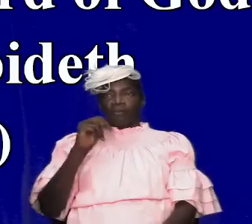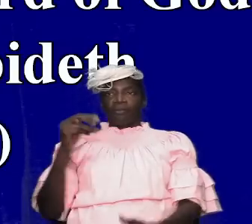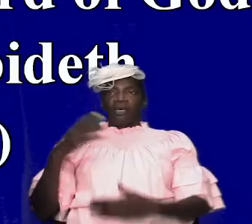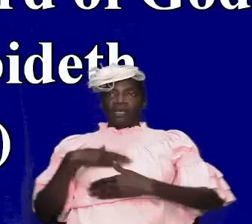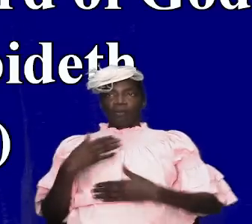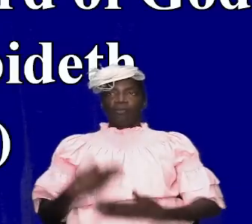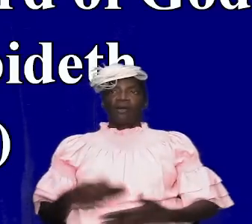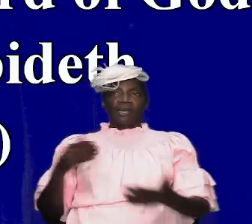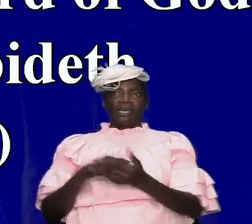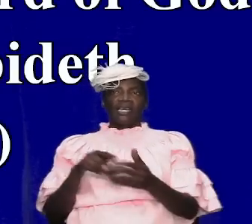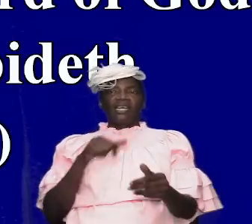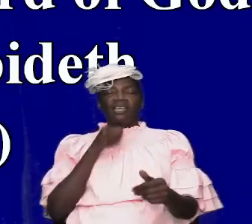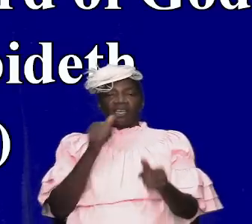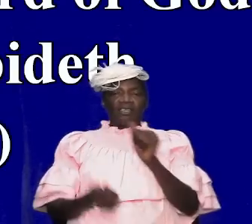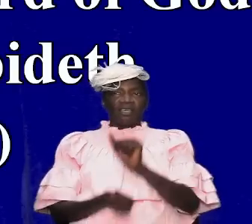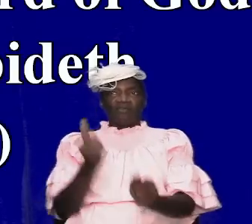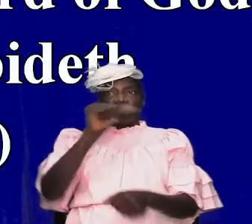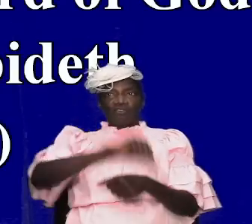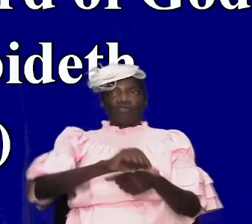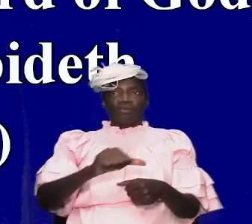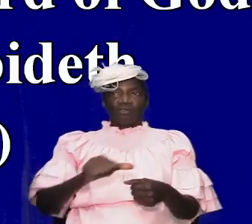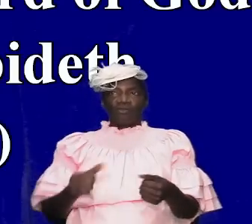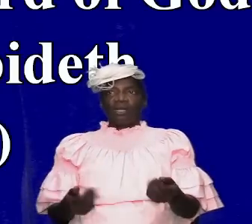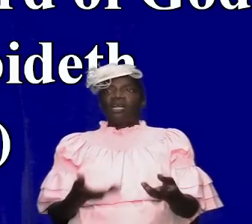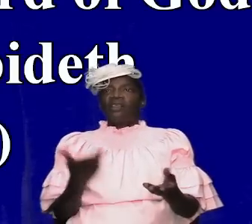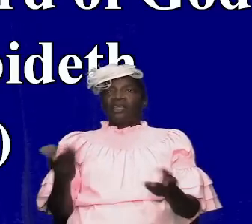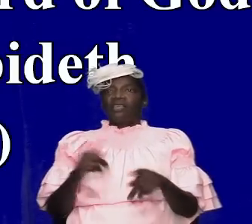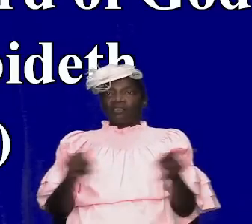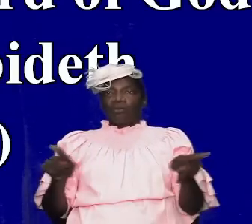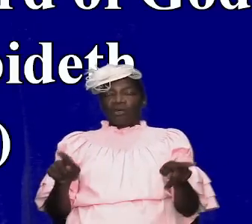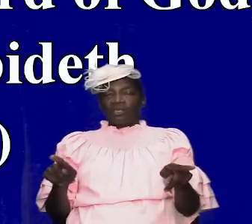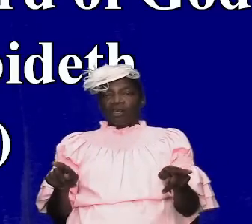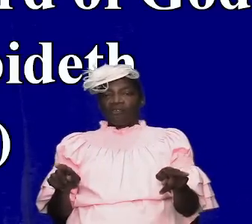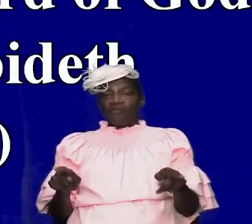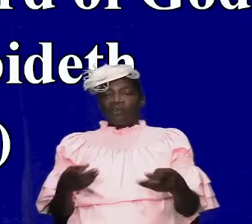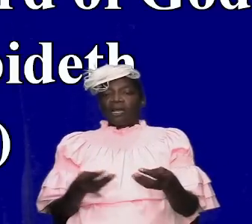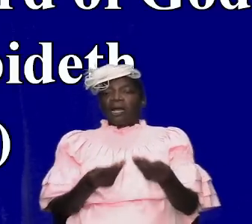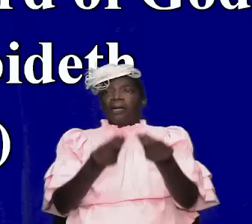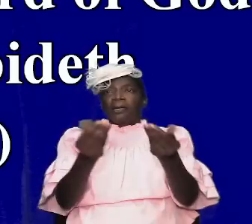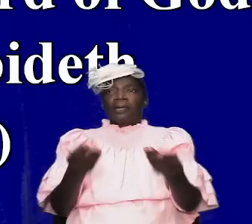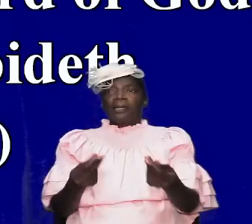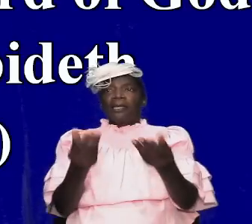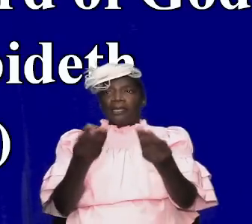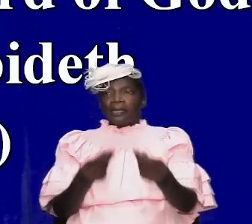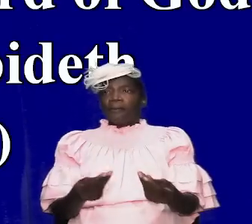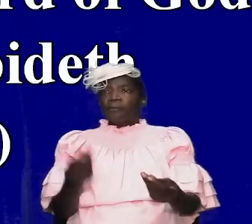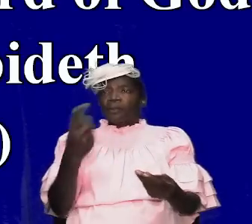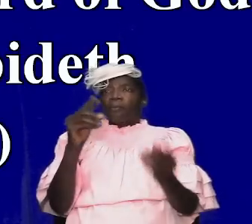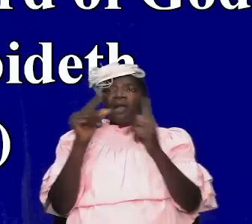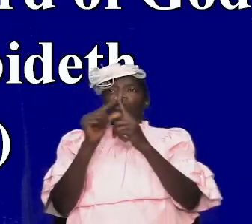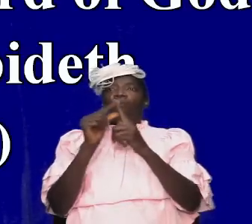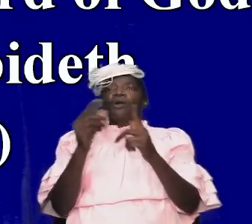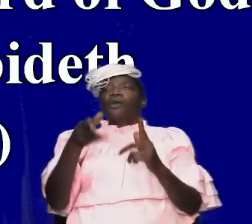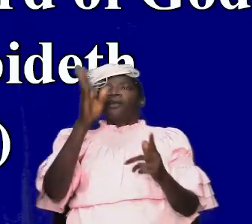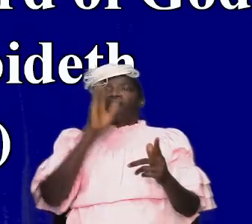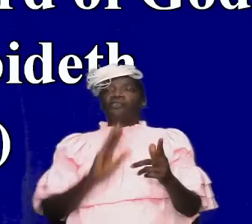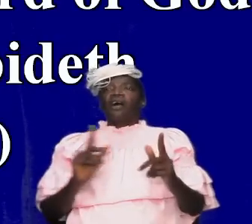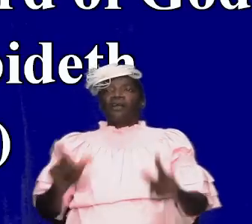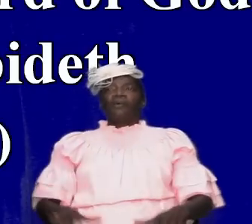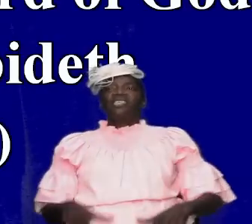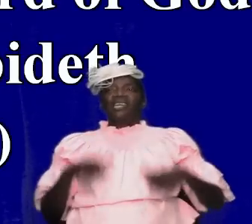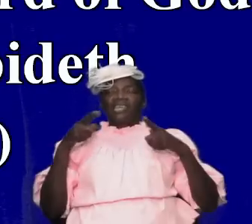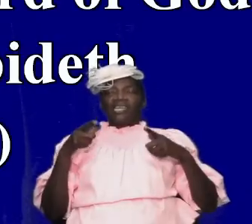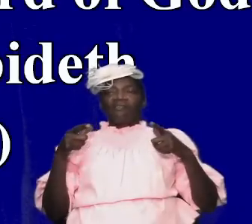born again not of corruptible seed but of incorruptible by the word of god which